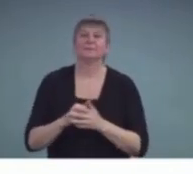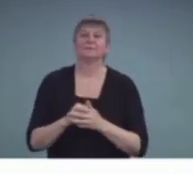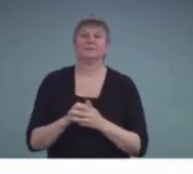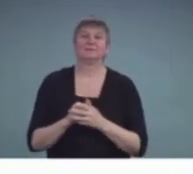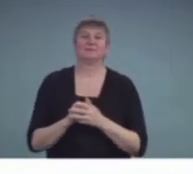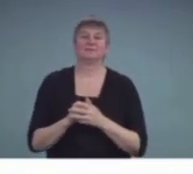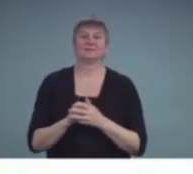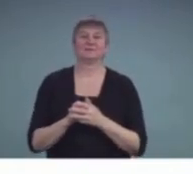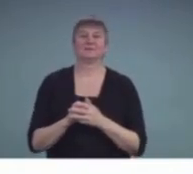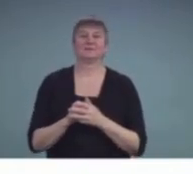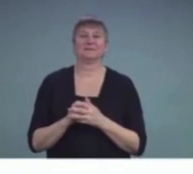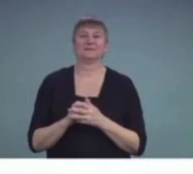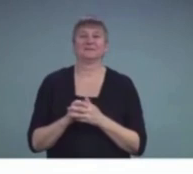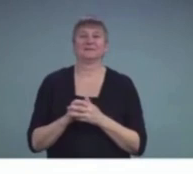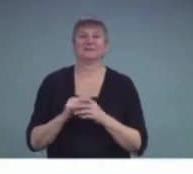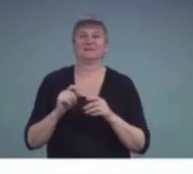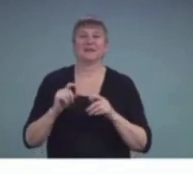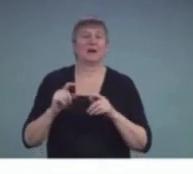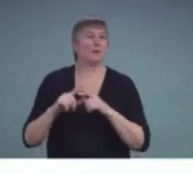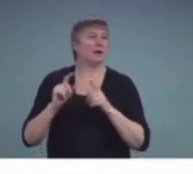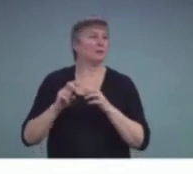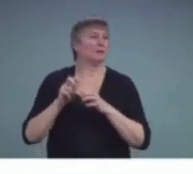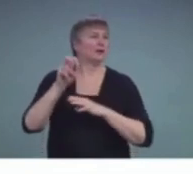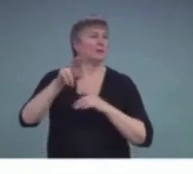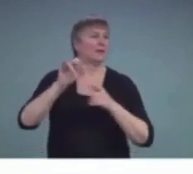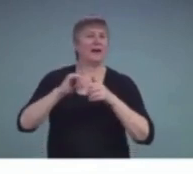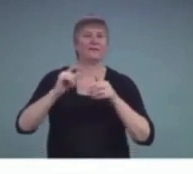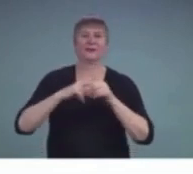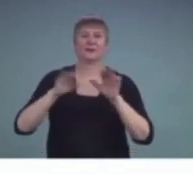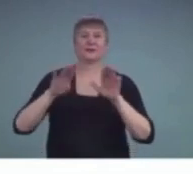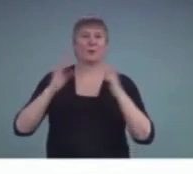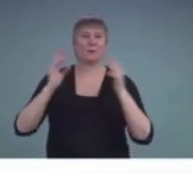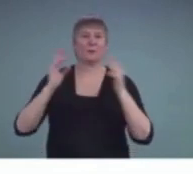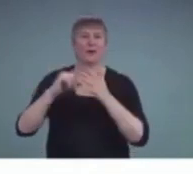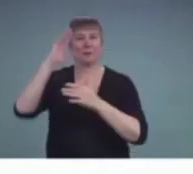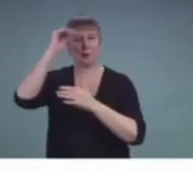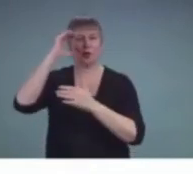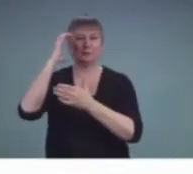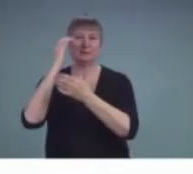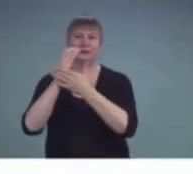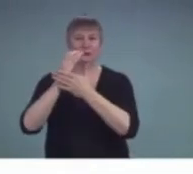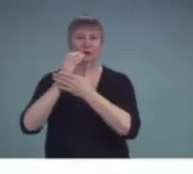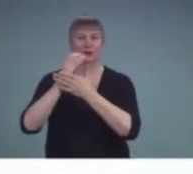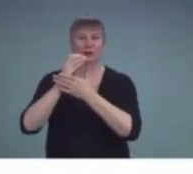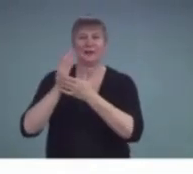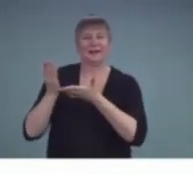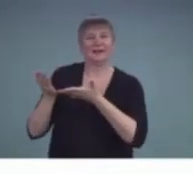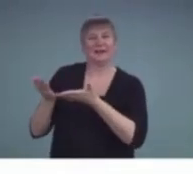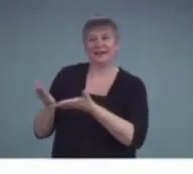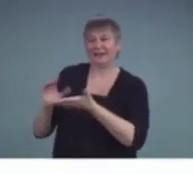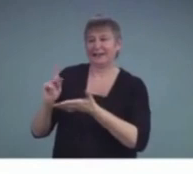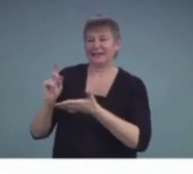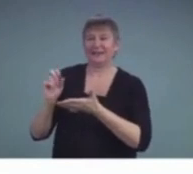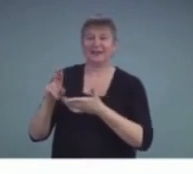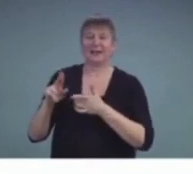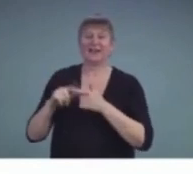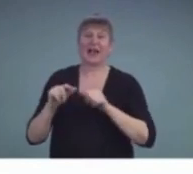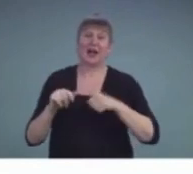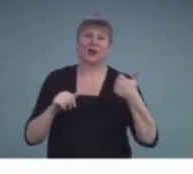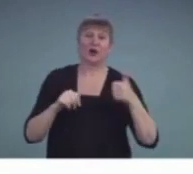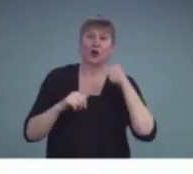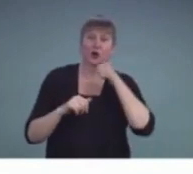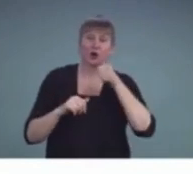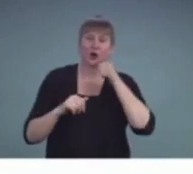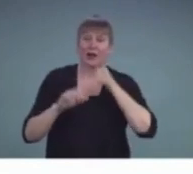first picture. I forgot, we skipped right by the first slide, but Kevin is the young man in the picture and the other little girl is Allie